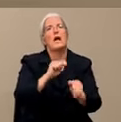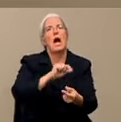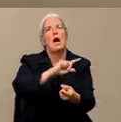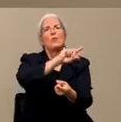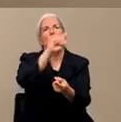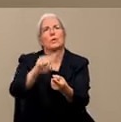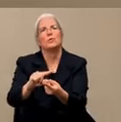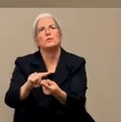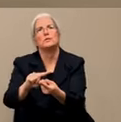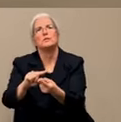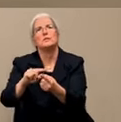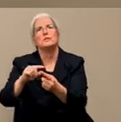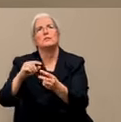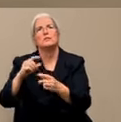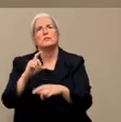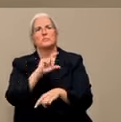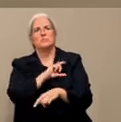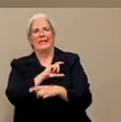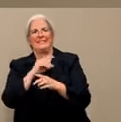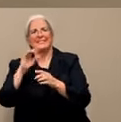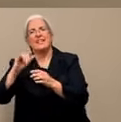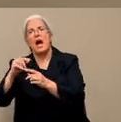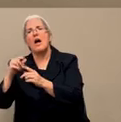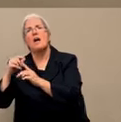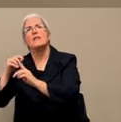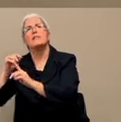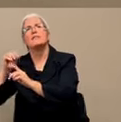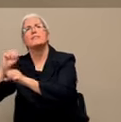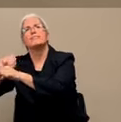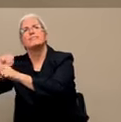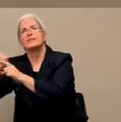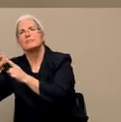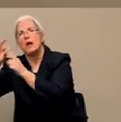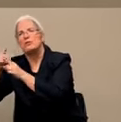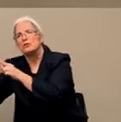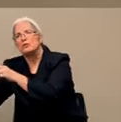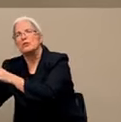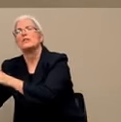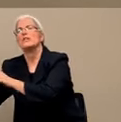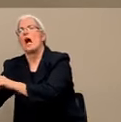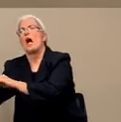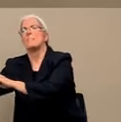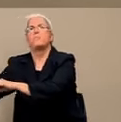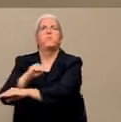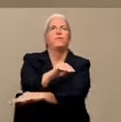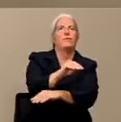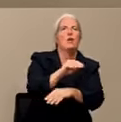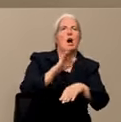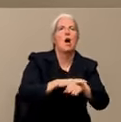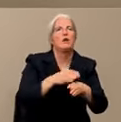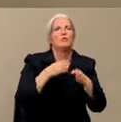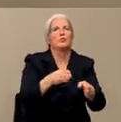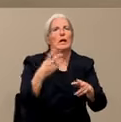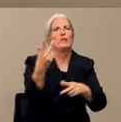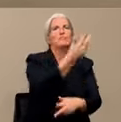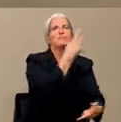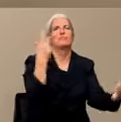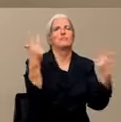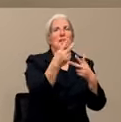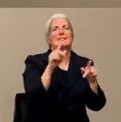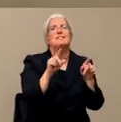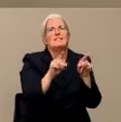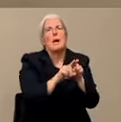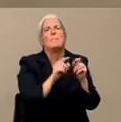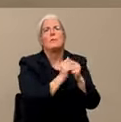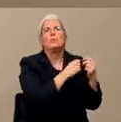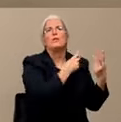to work on the streets. The same token is true in our jails. We have stopped all of our inmate